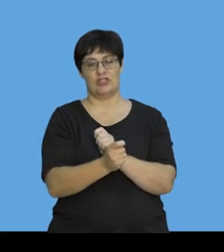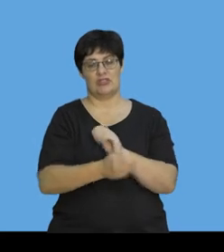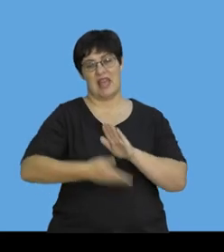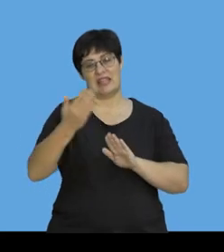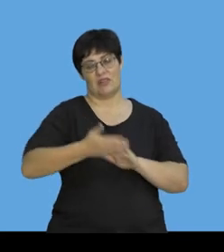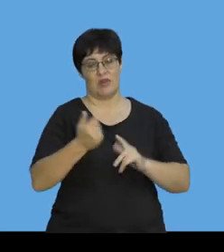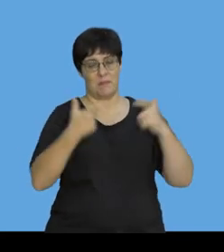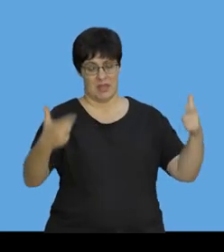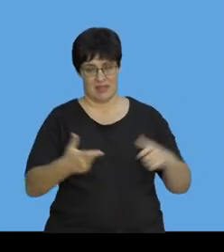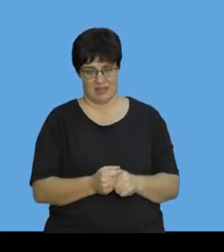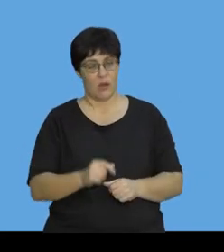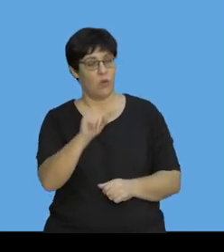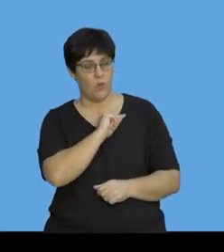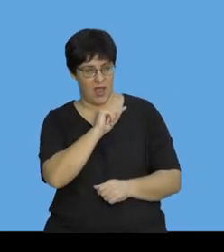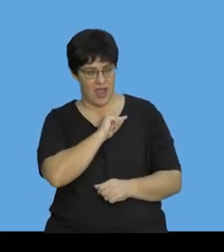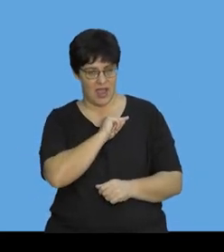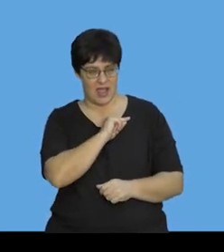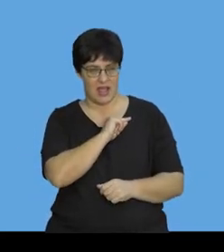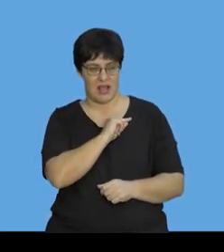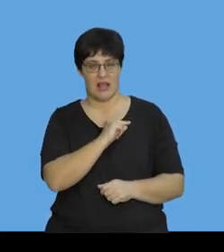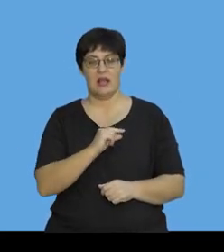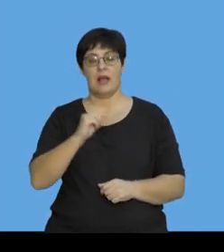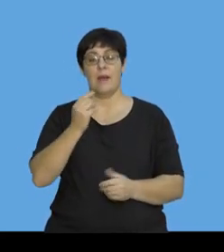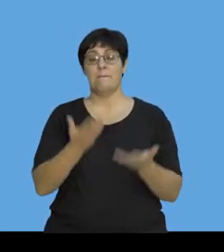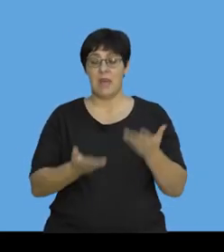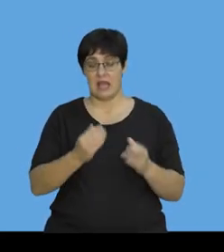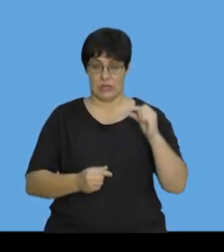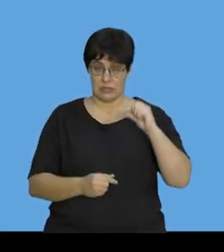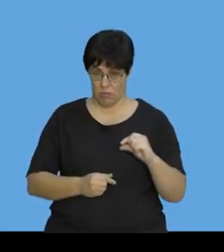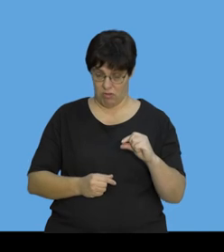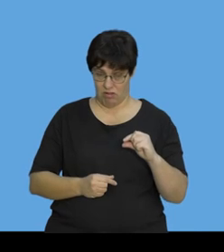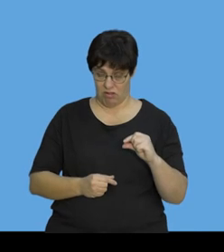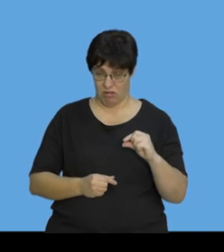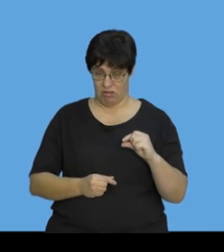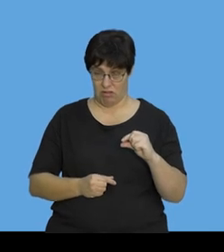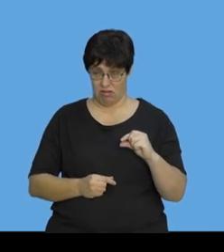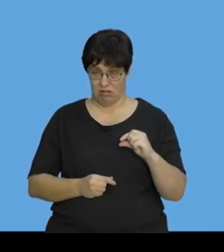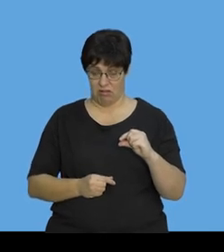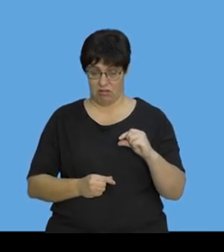acceleration. Why? It has a small mass.